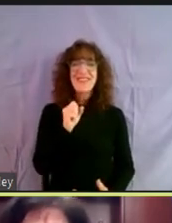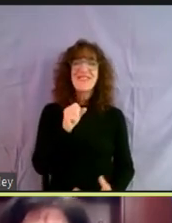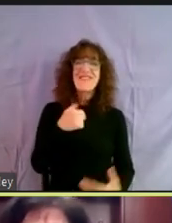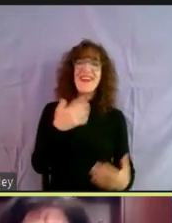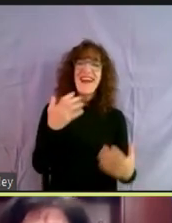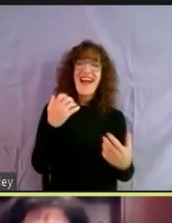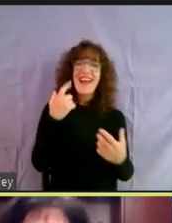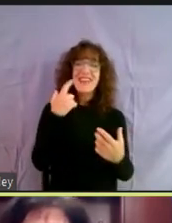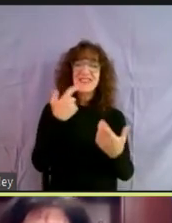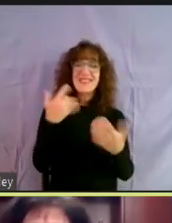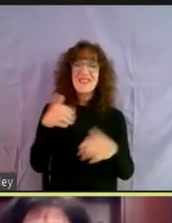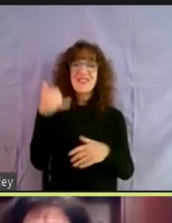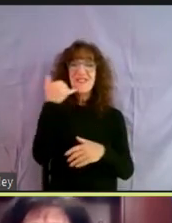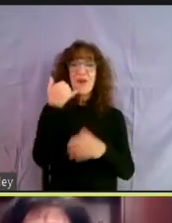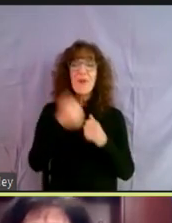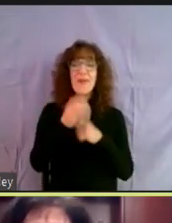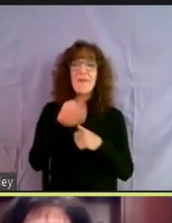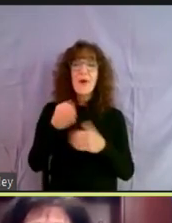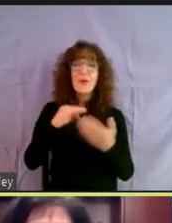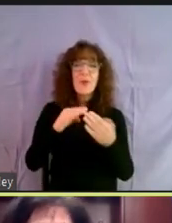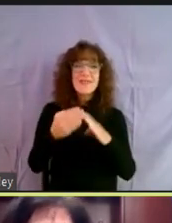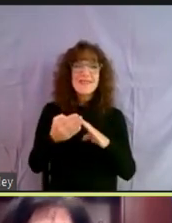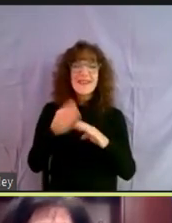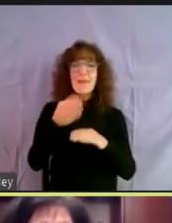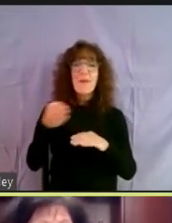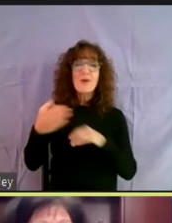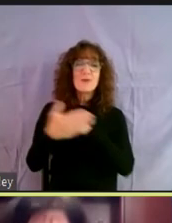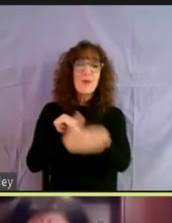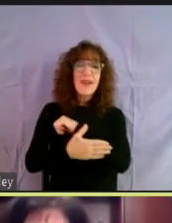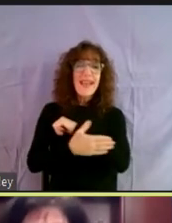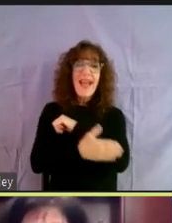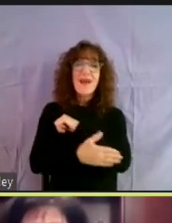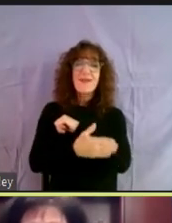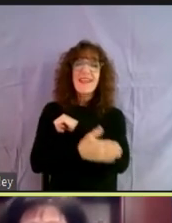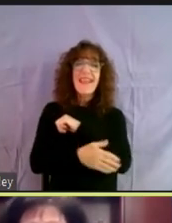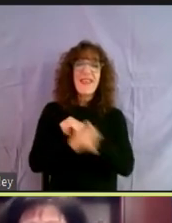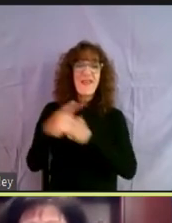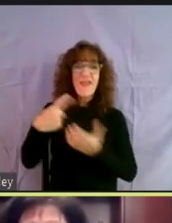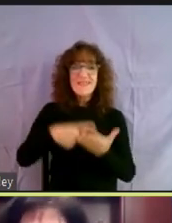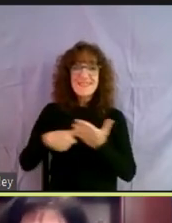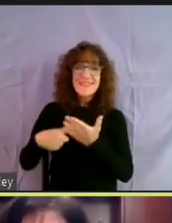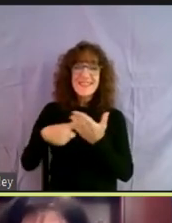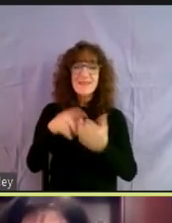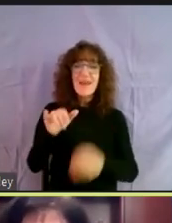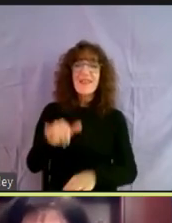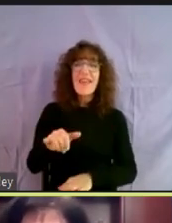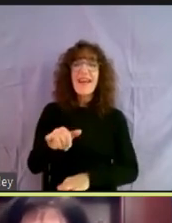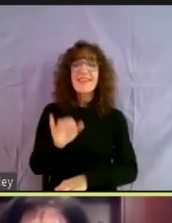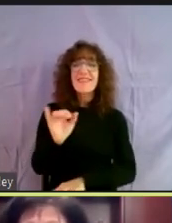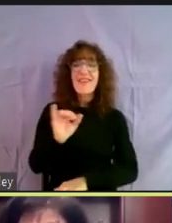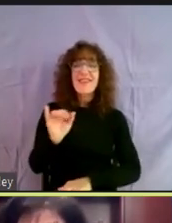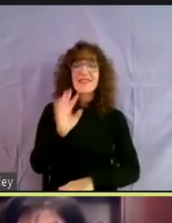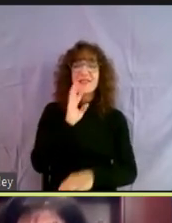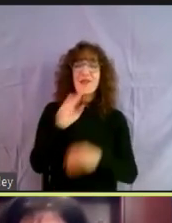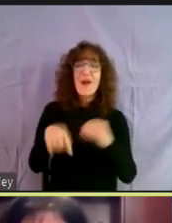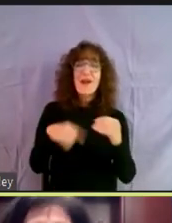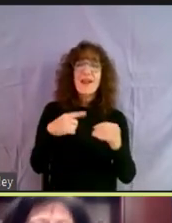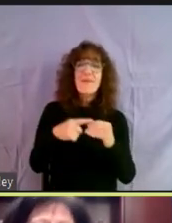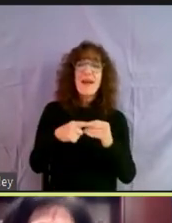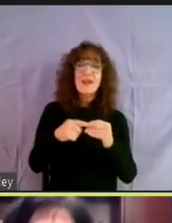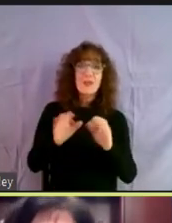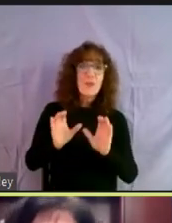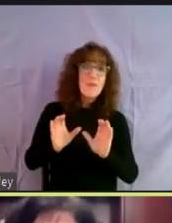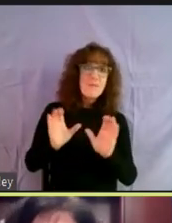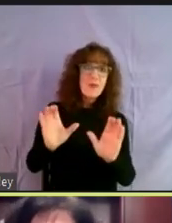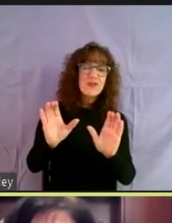just got off a phone call with Baltimore City, Baltimore County, and it's, they're all talking about it. And we're also talking about, we want to push the state